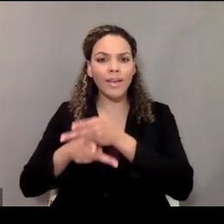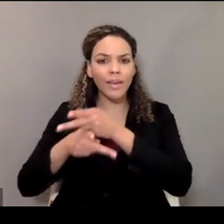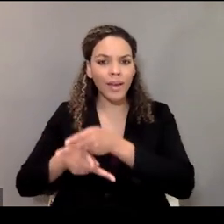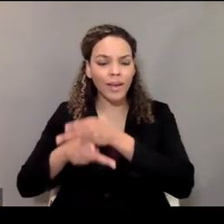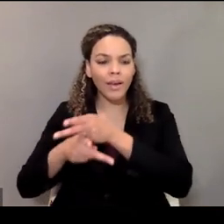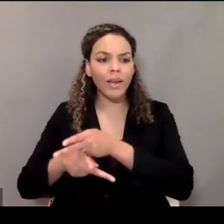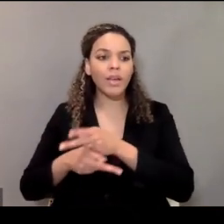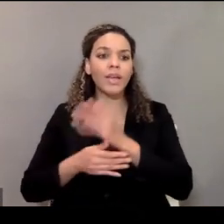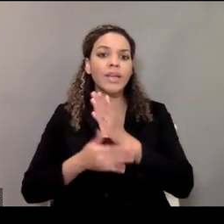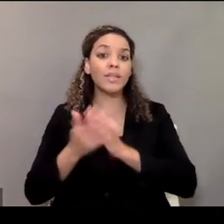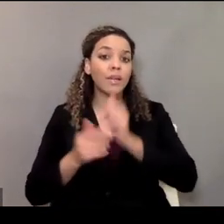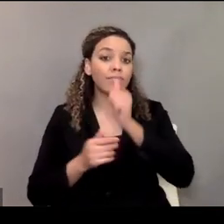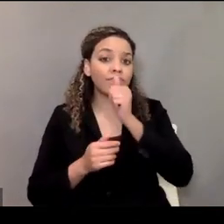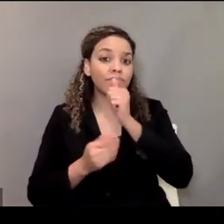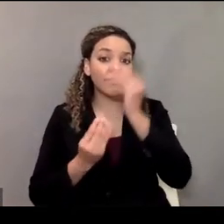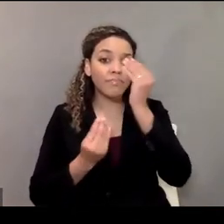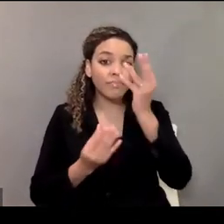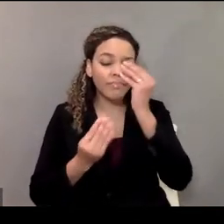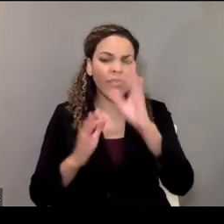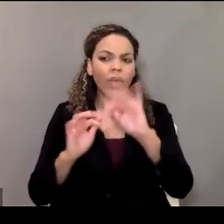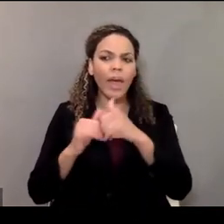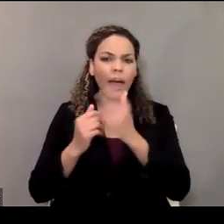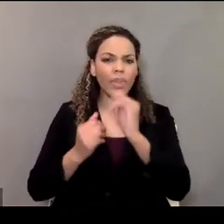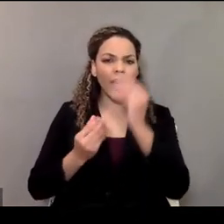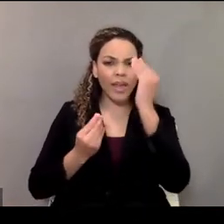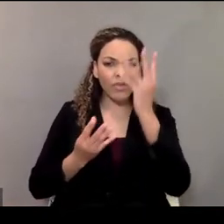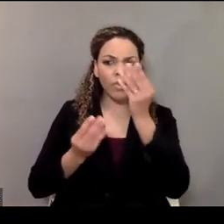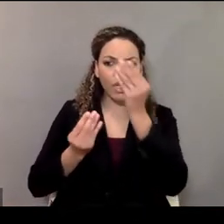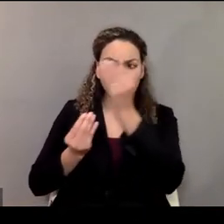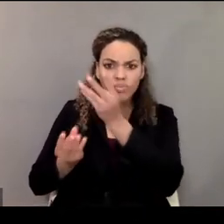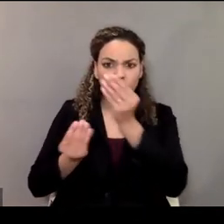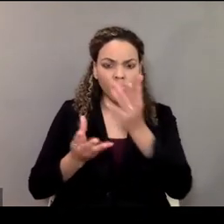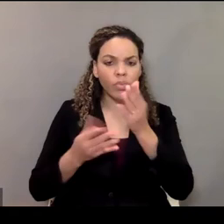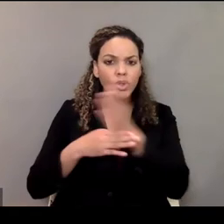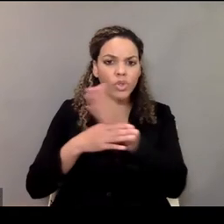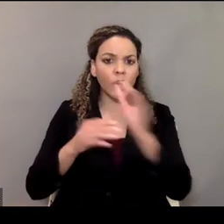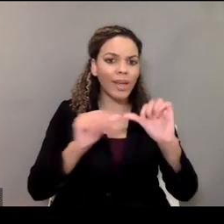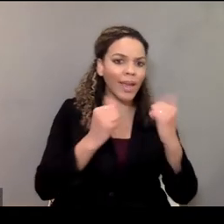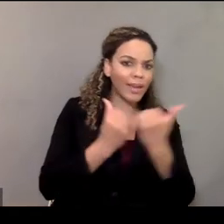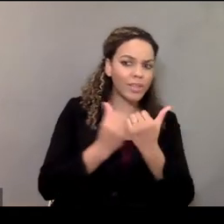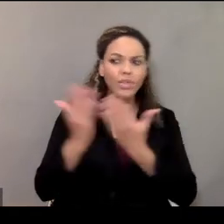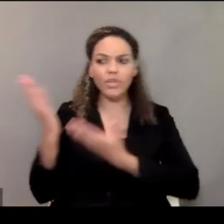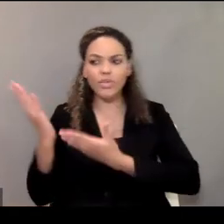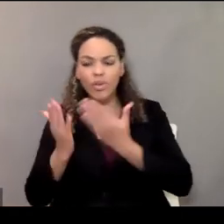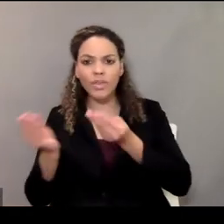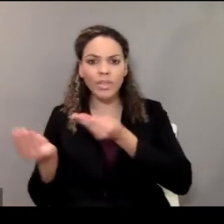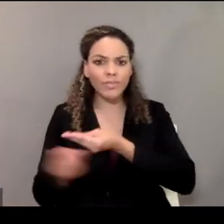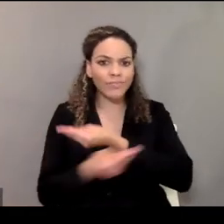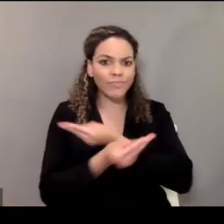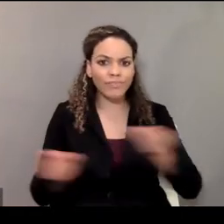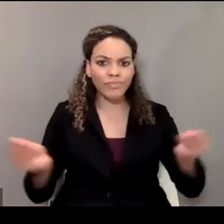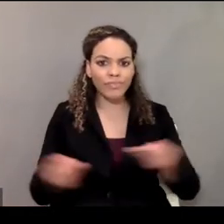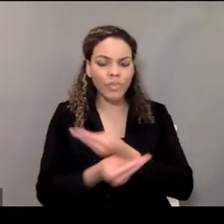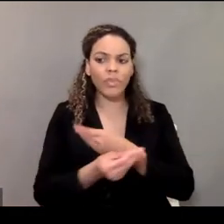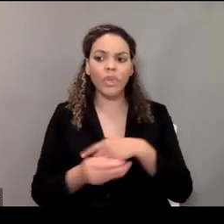private information gets shared between different agencies and services that are providing